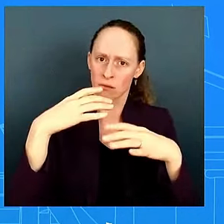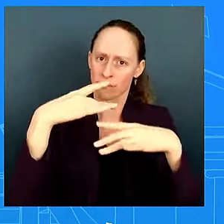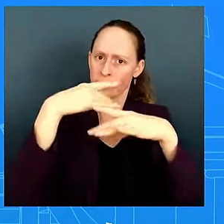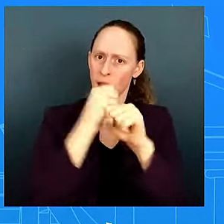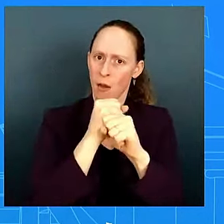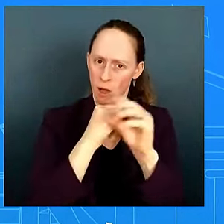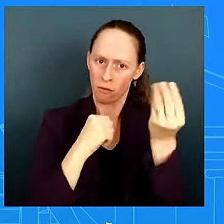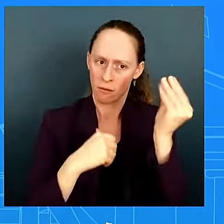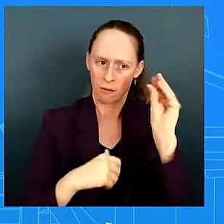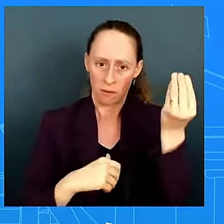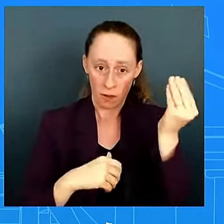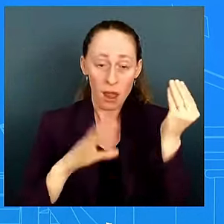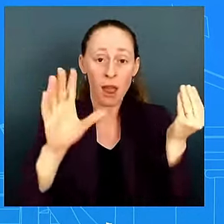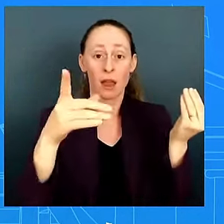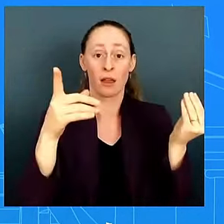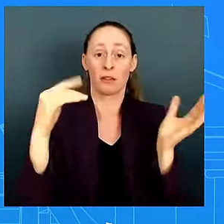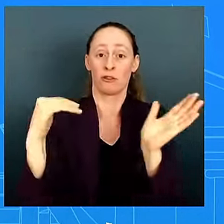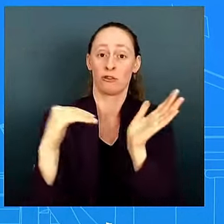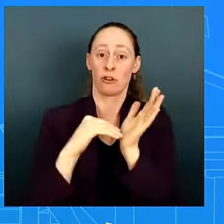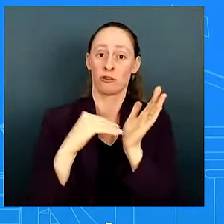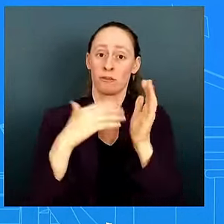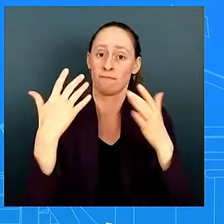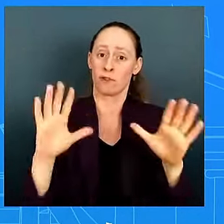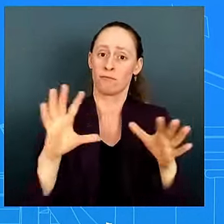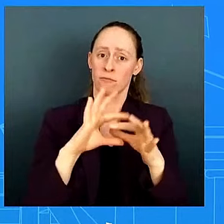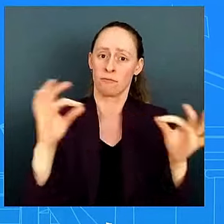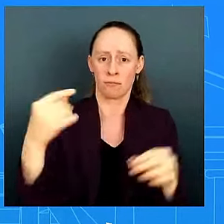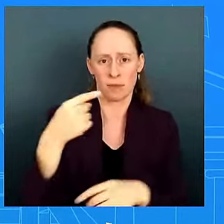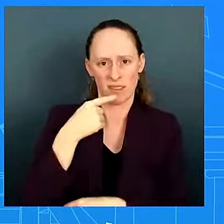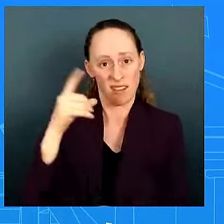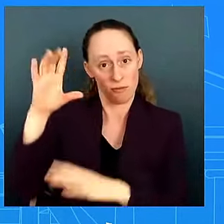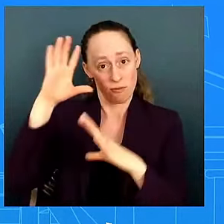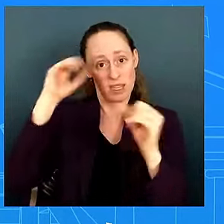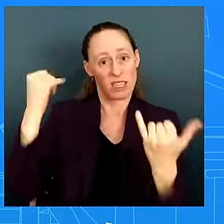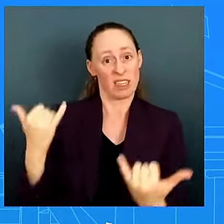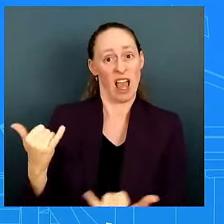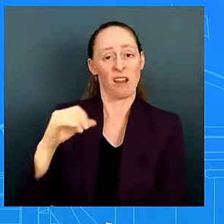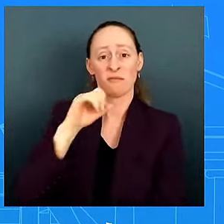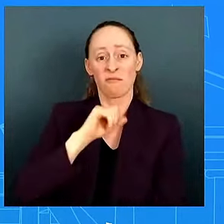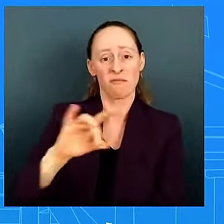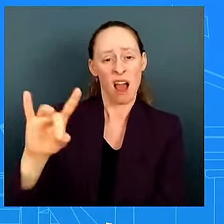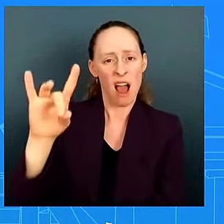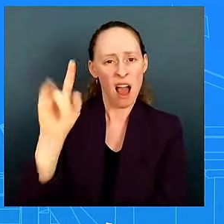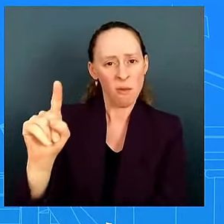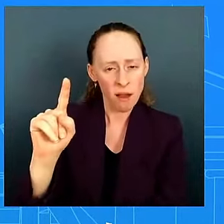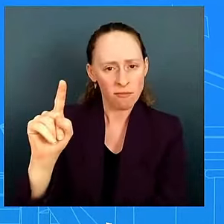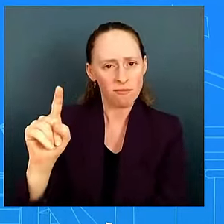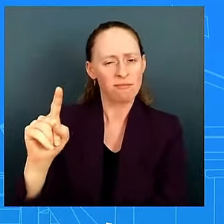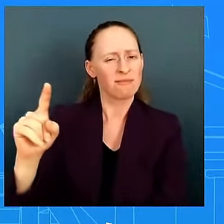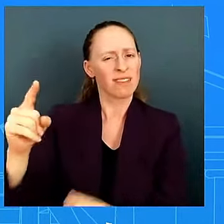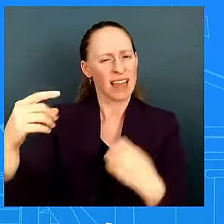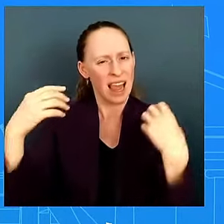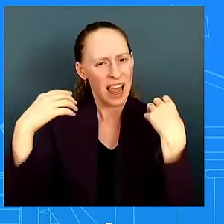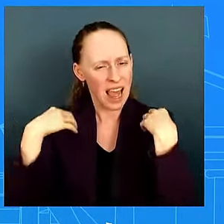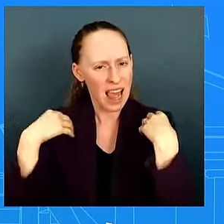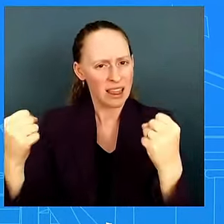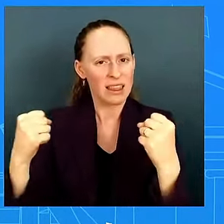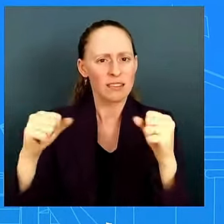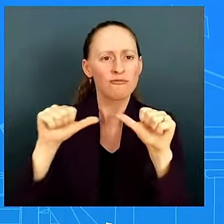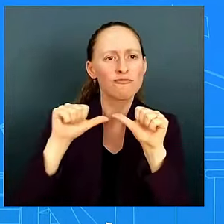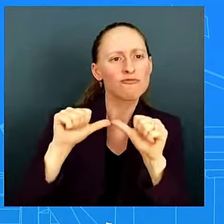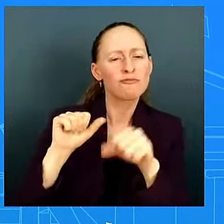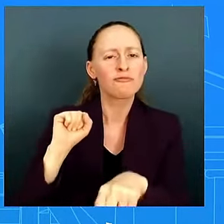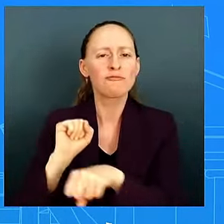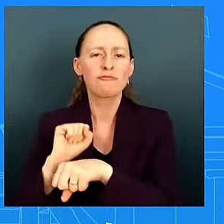robust 81 year old male who remains fit to successfully execute the duties of the presidency i think that is clearly not